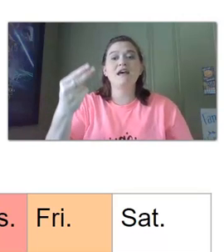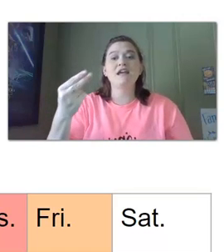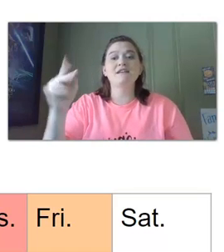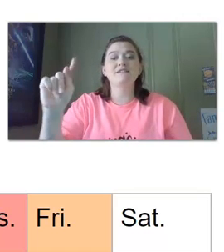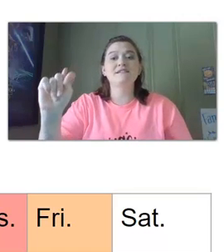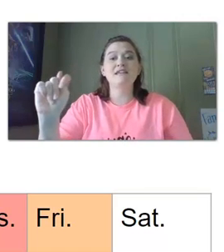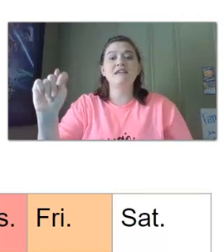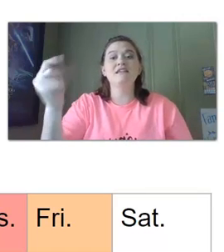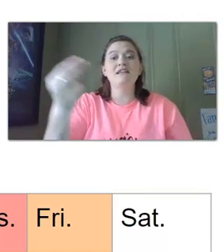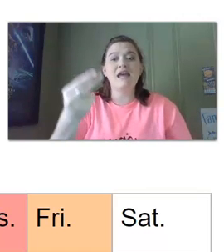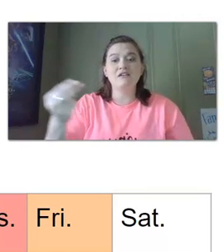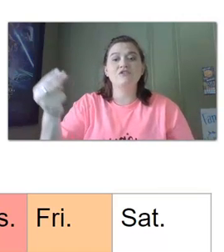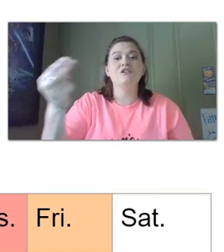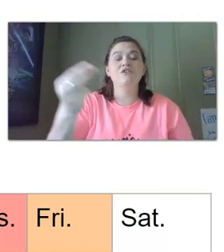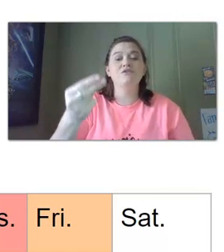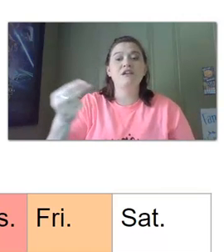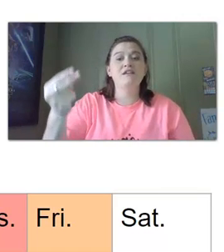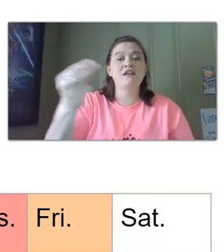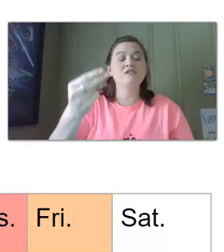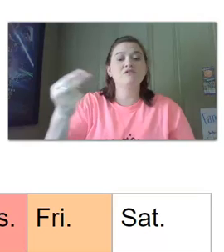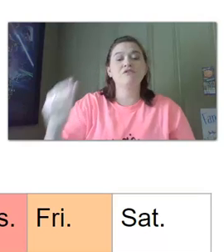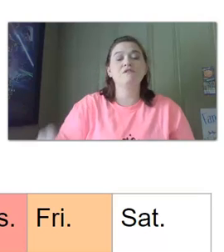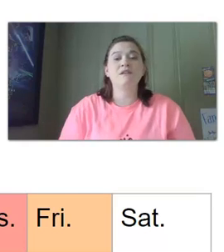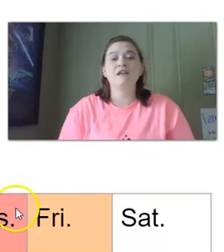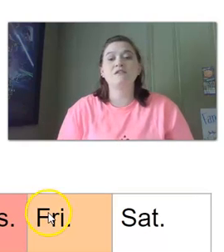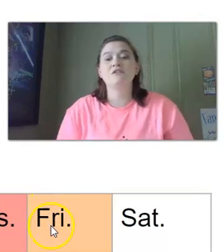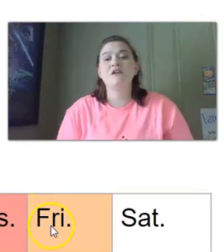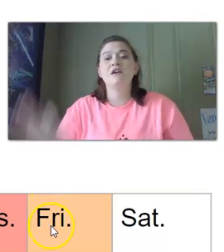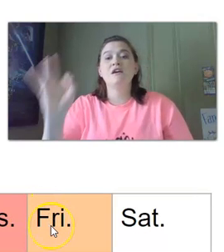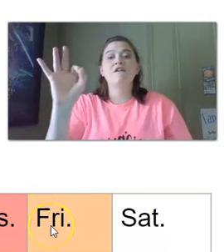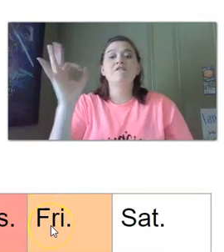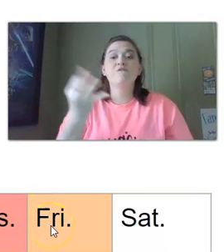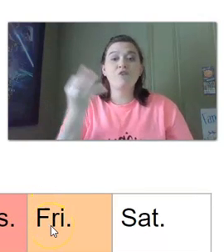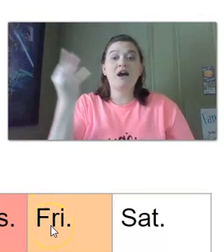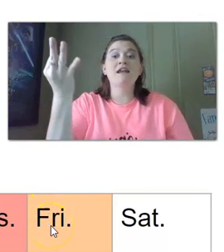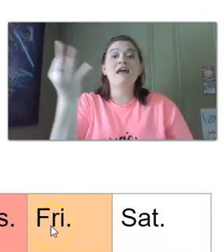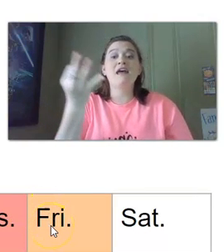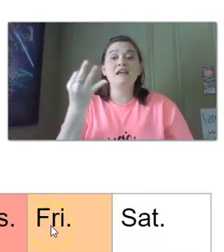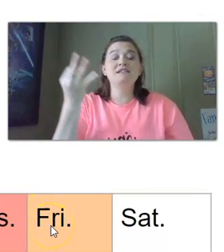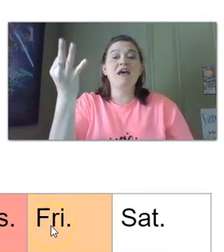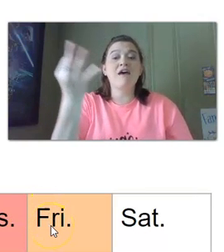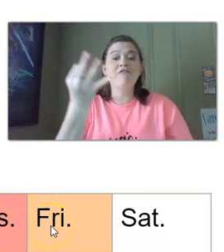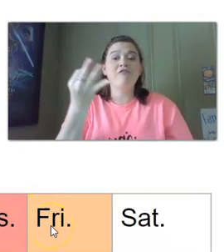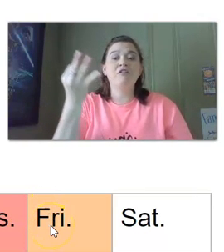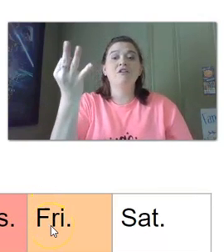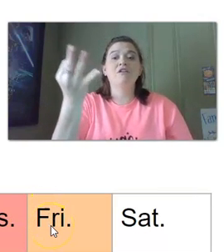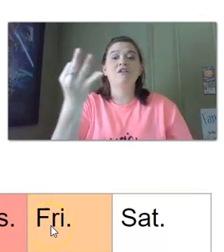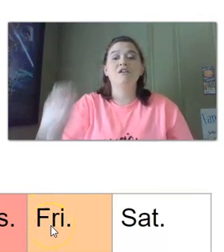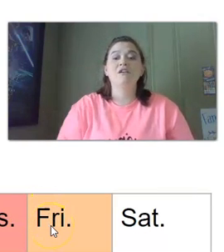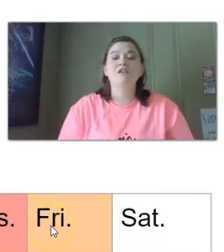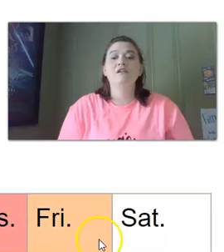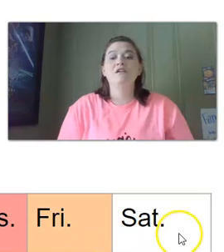thursday that's a t and then h and you shake the h you spin the h friday it's a f